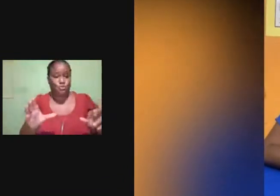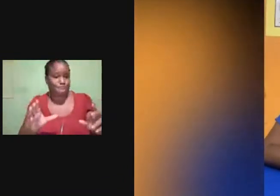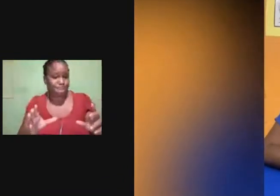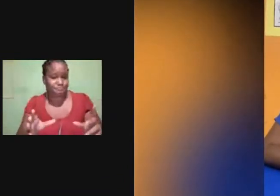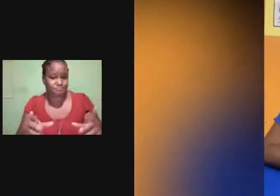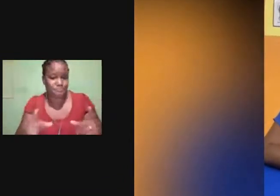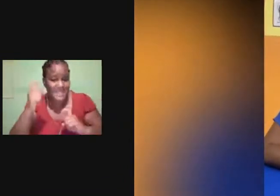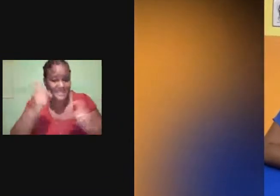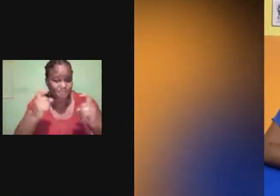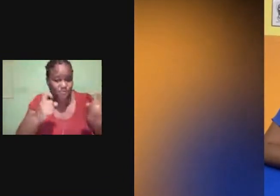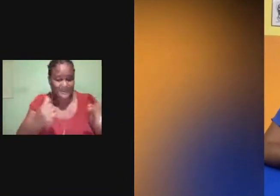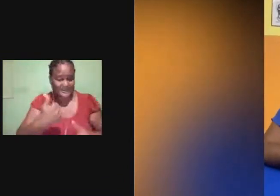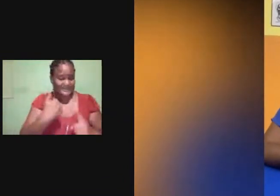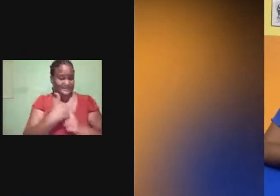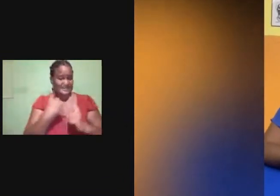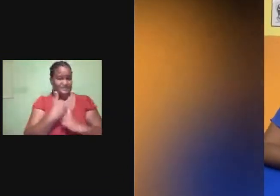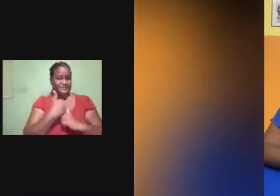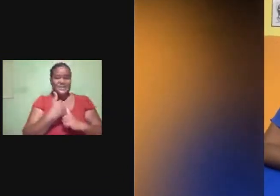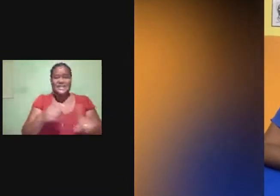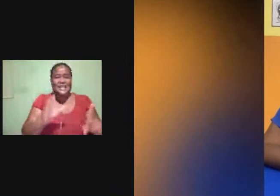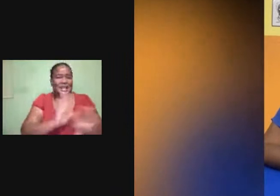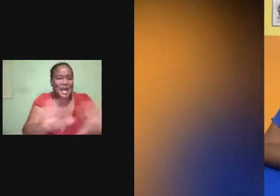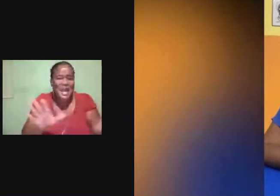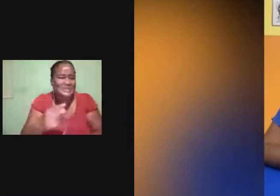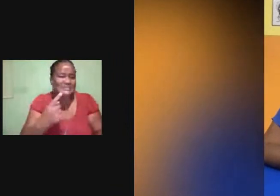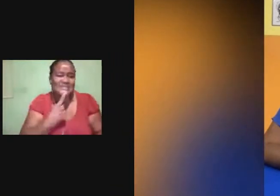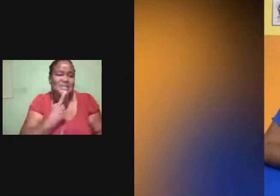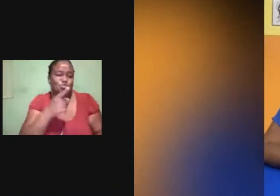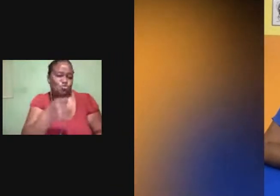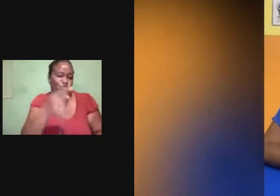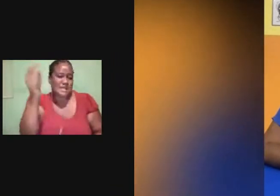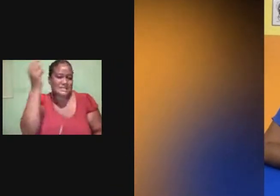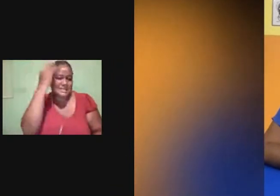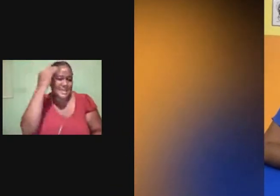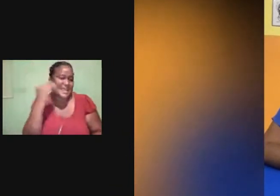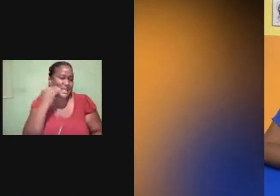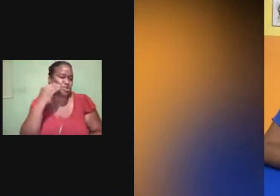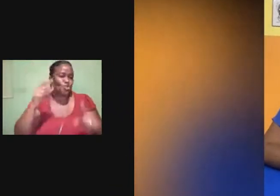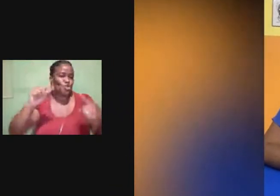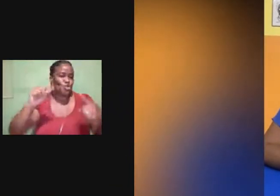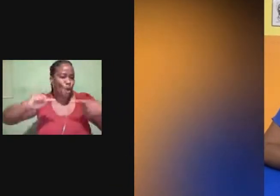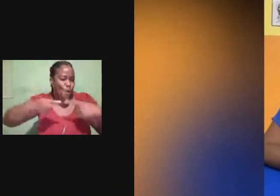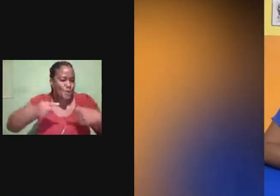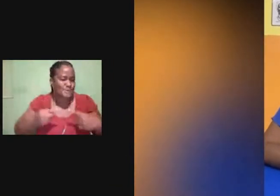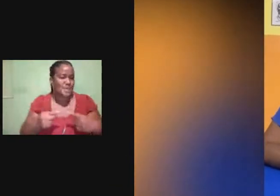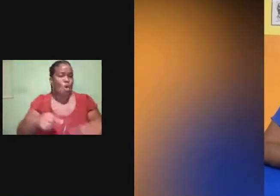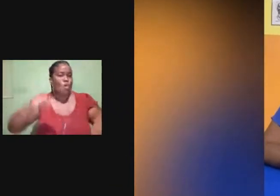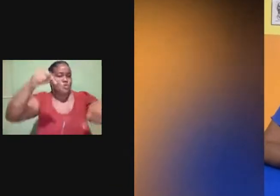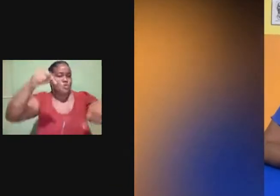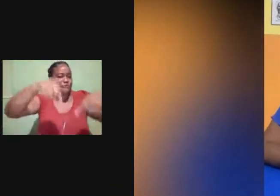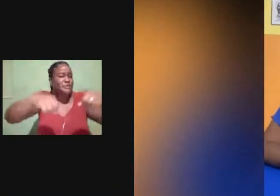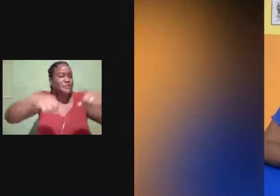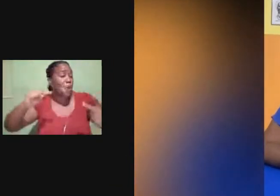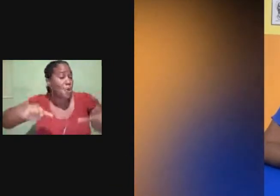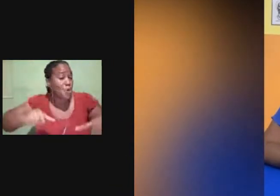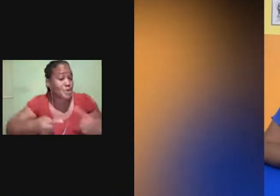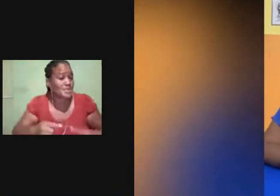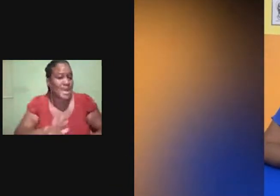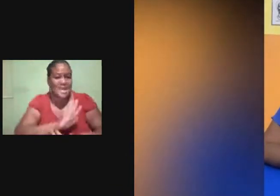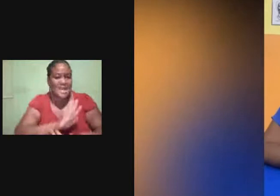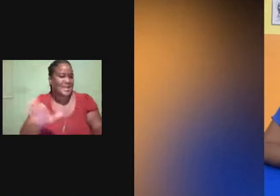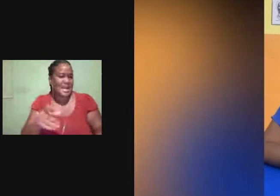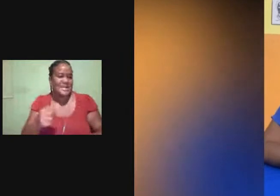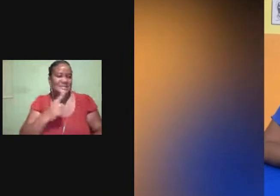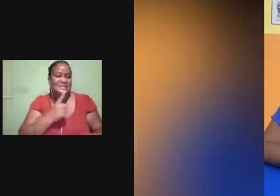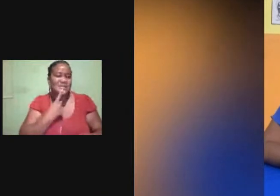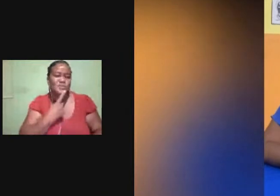my head is hurting or my foot is hurting. And because of that, or they might not be able to say, I want ice cream.